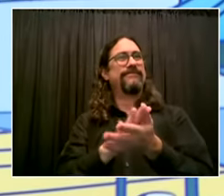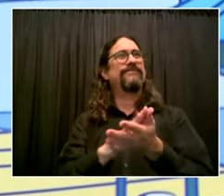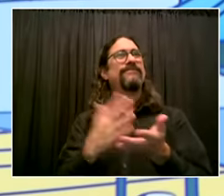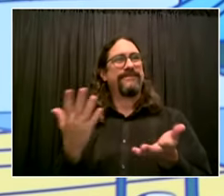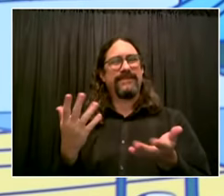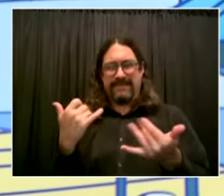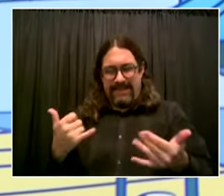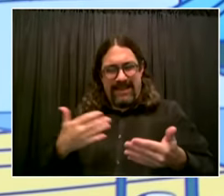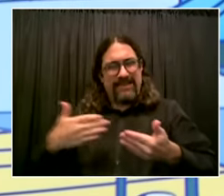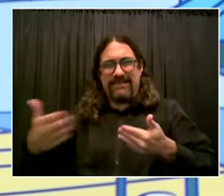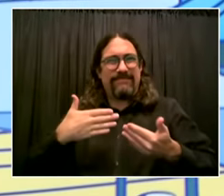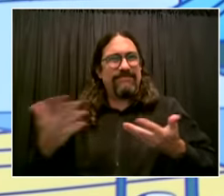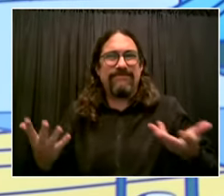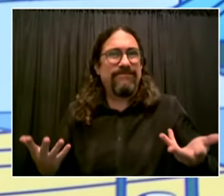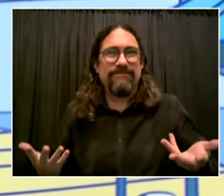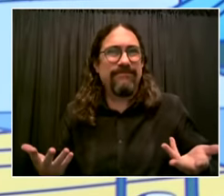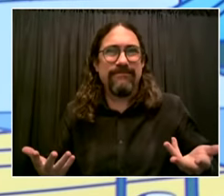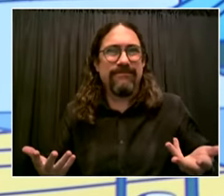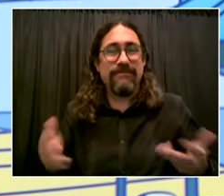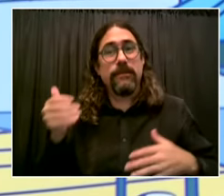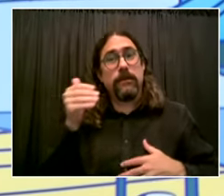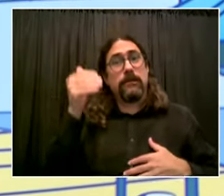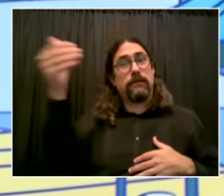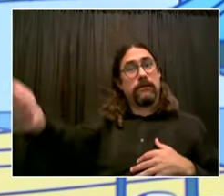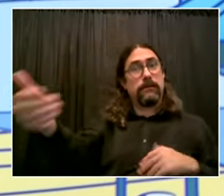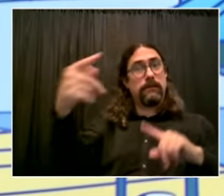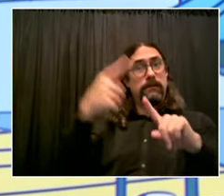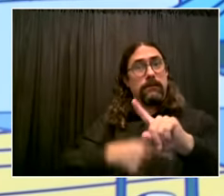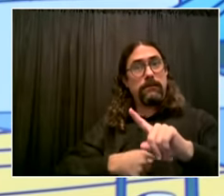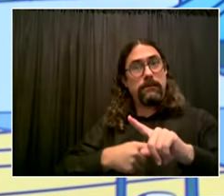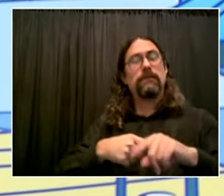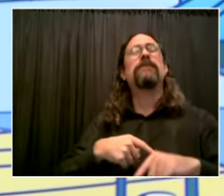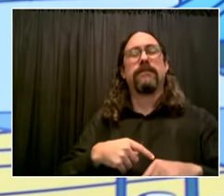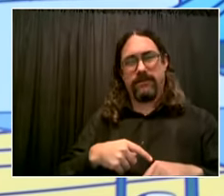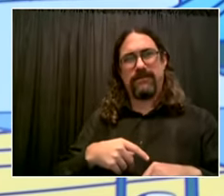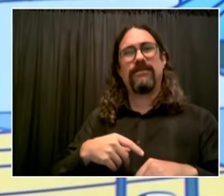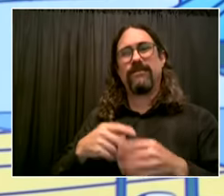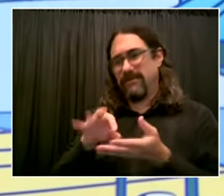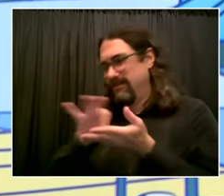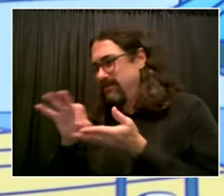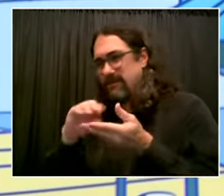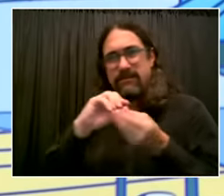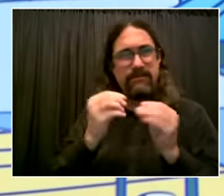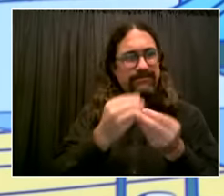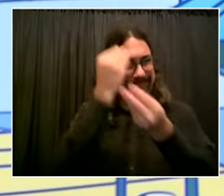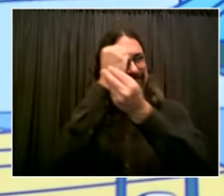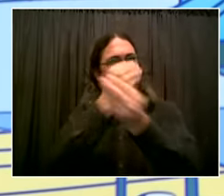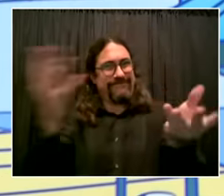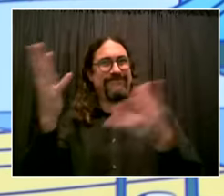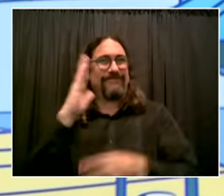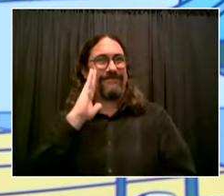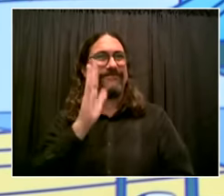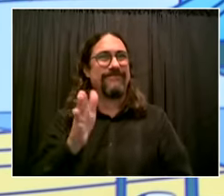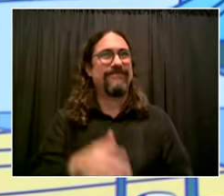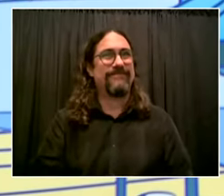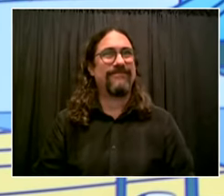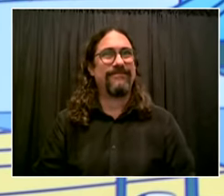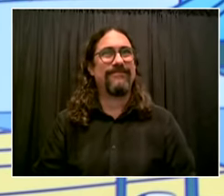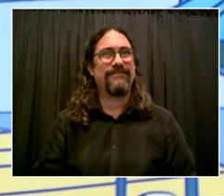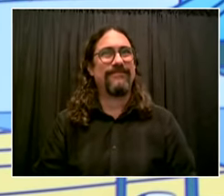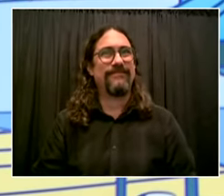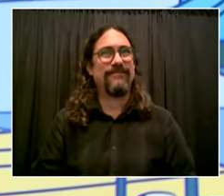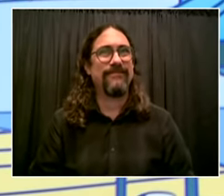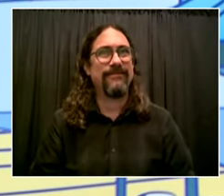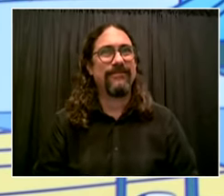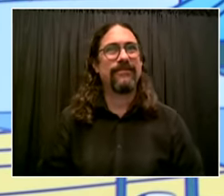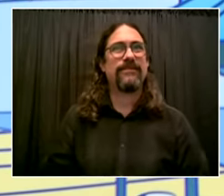these stories predicting one demise or another i found absolutely powerful that after the stunning census effort